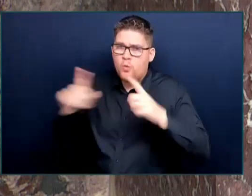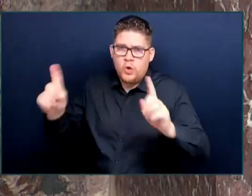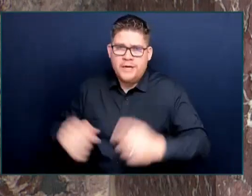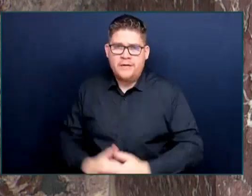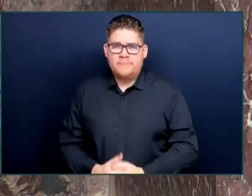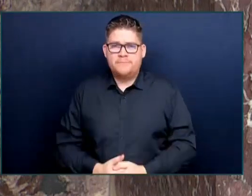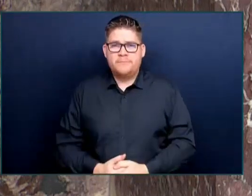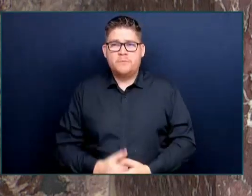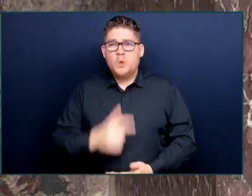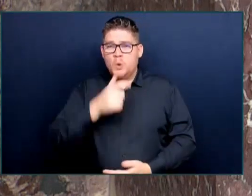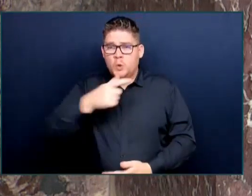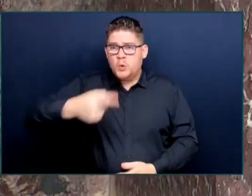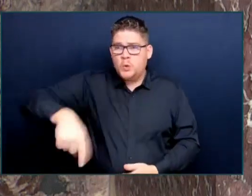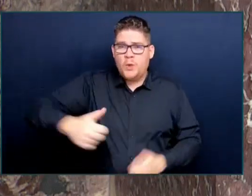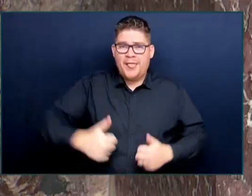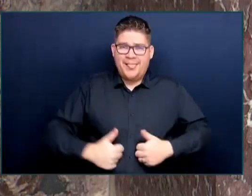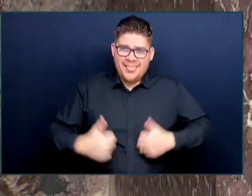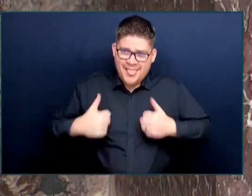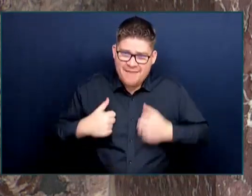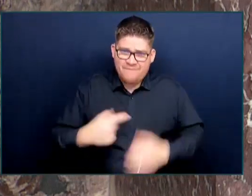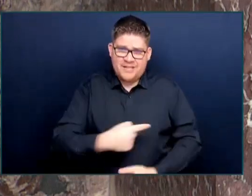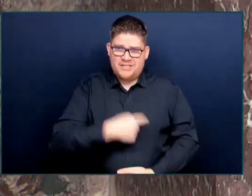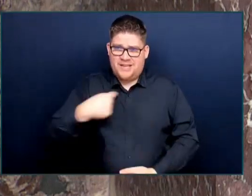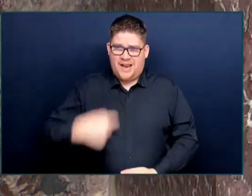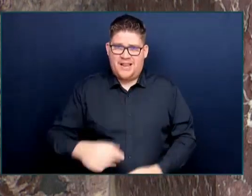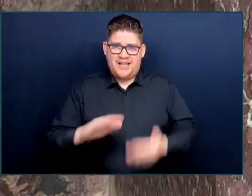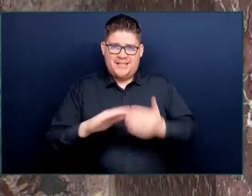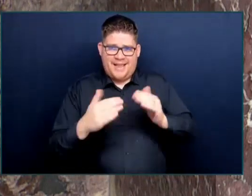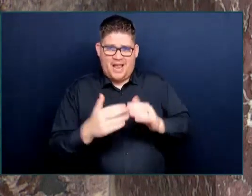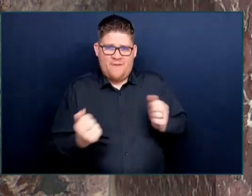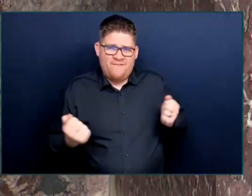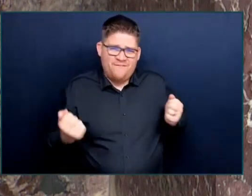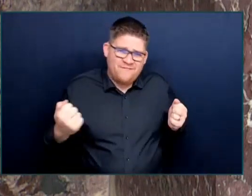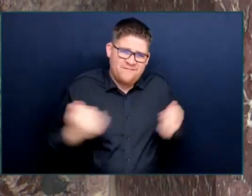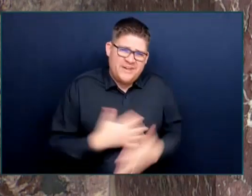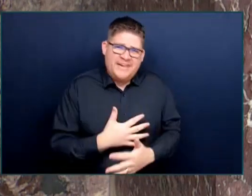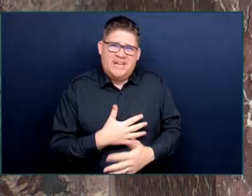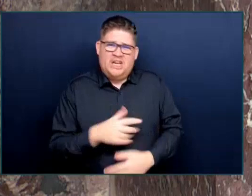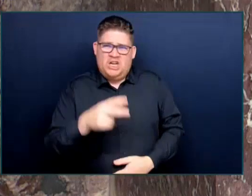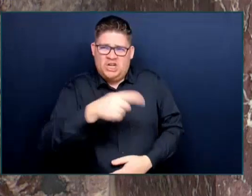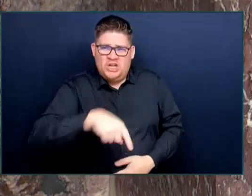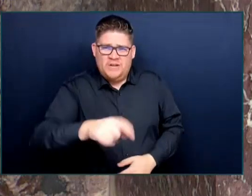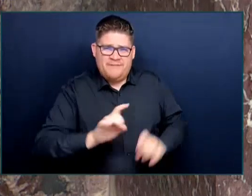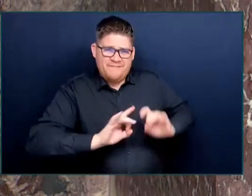plagued by violence and hate. Under this Premier's catch-and-release system,